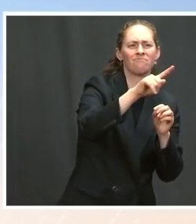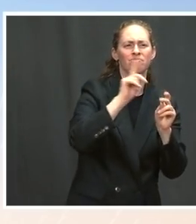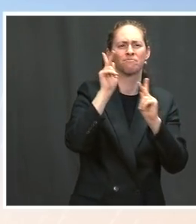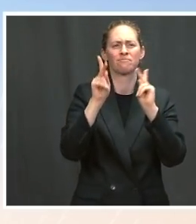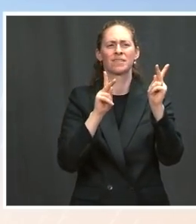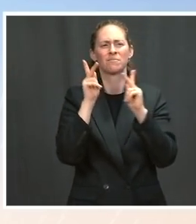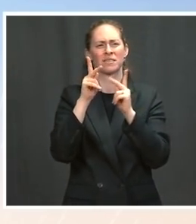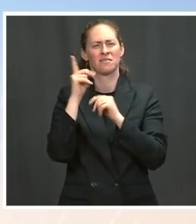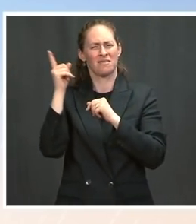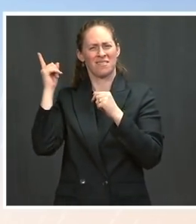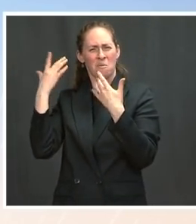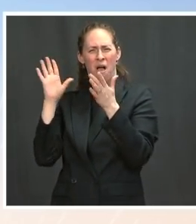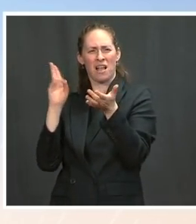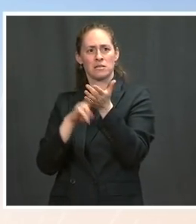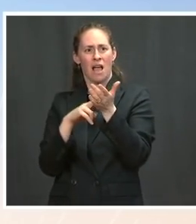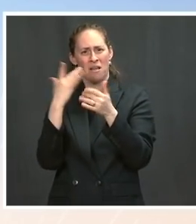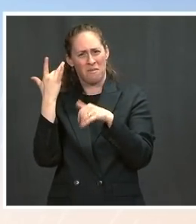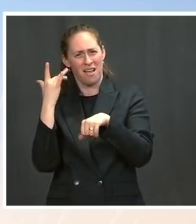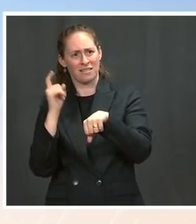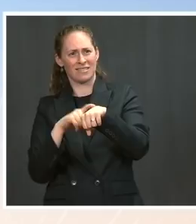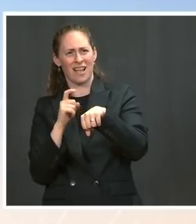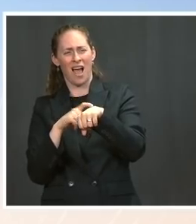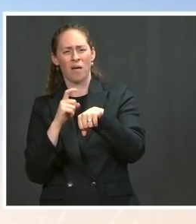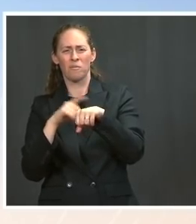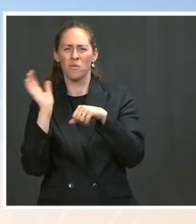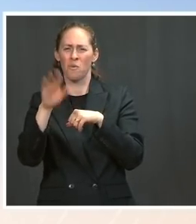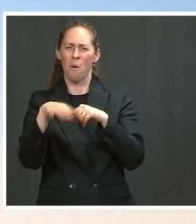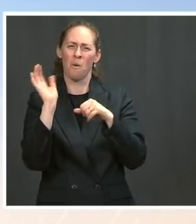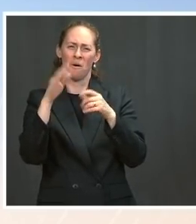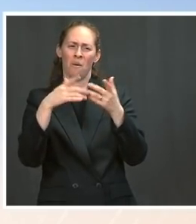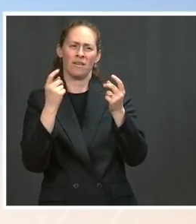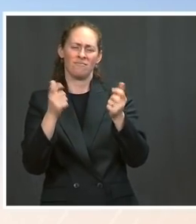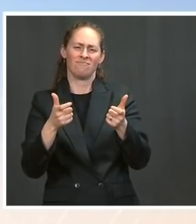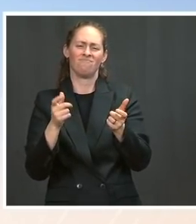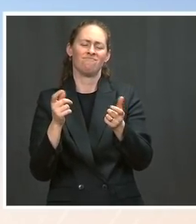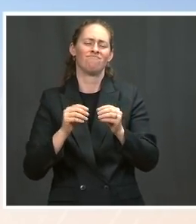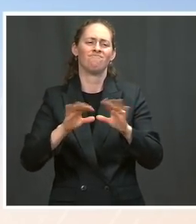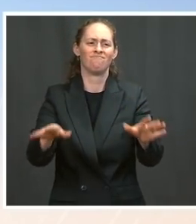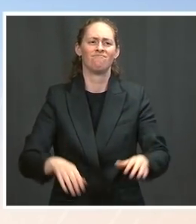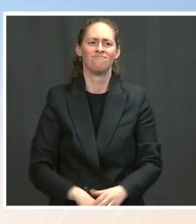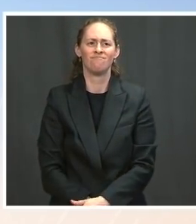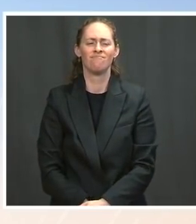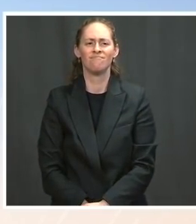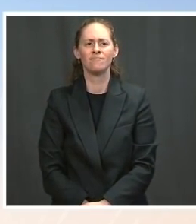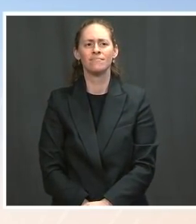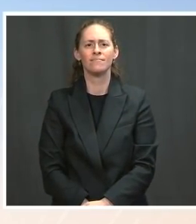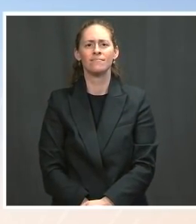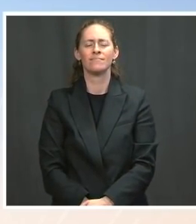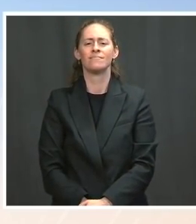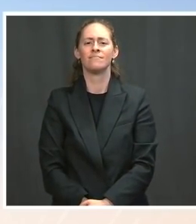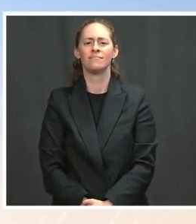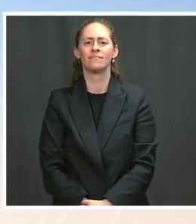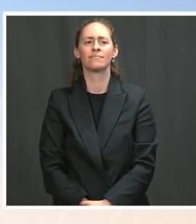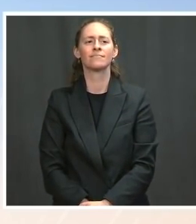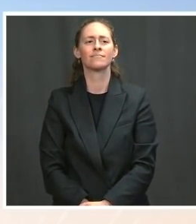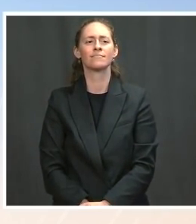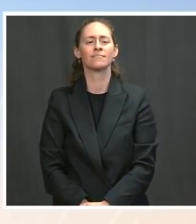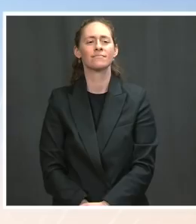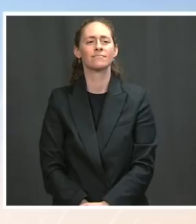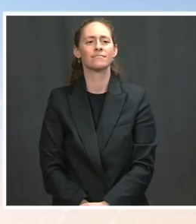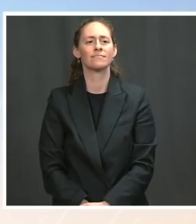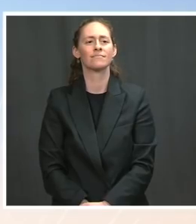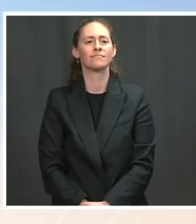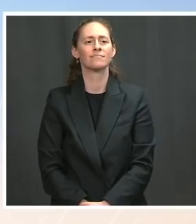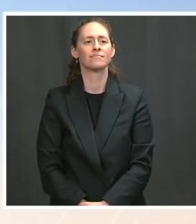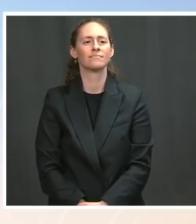concerned about any impact that would have on delaying them going out to the public. The Okay. And a couple more questions for some colleagues who cannot be here. Ms. Okay. The